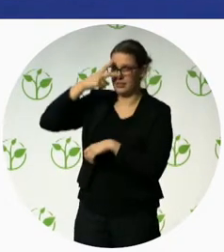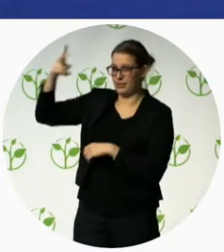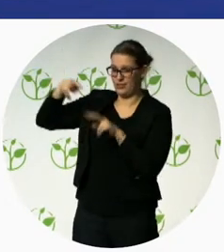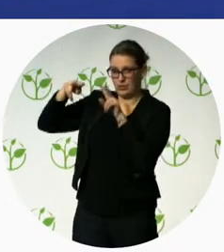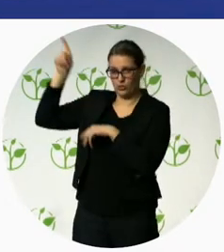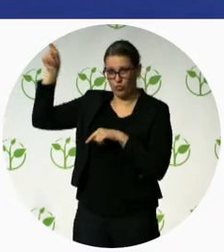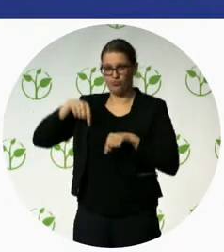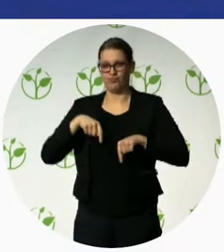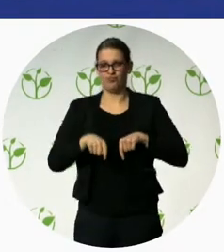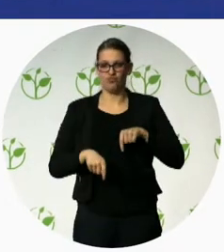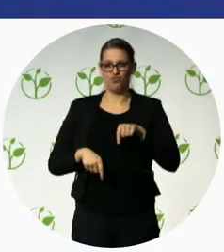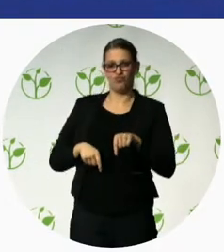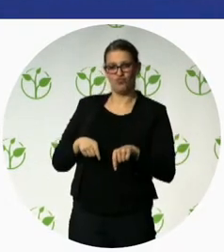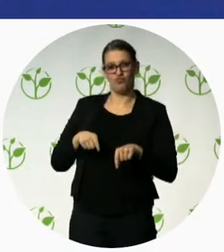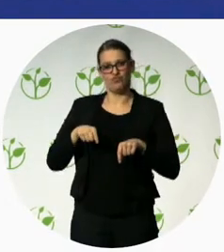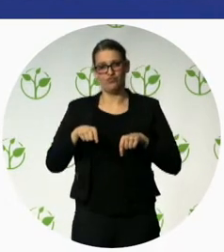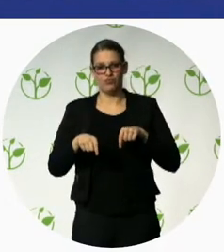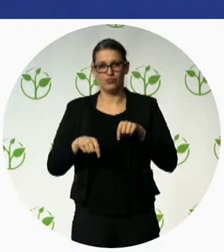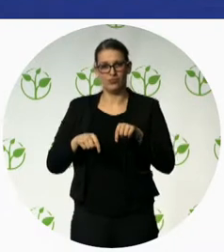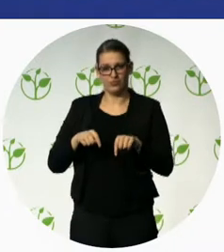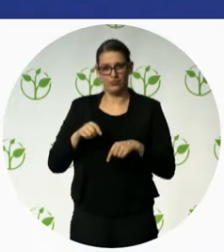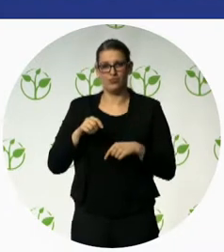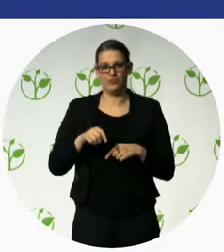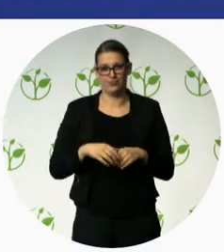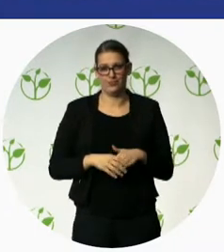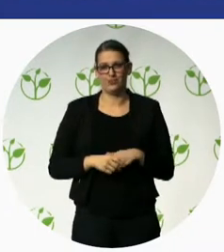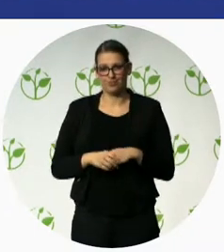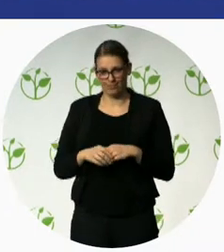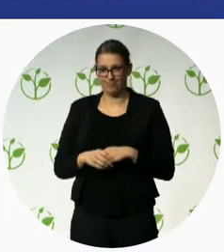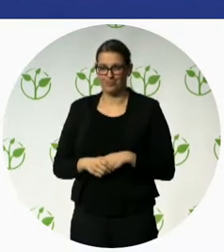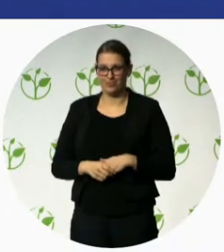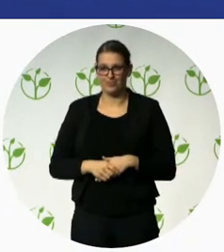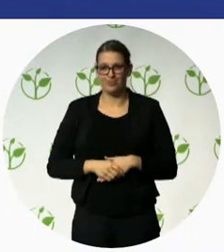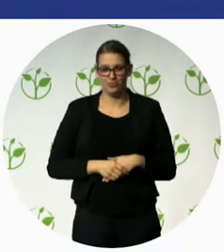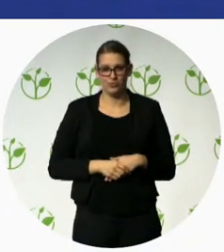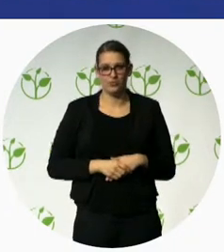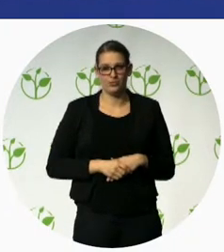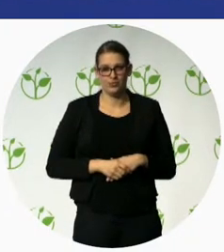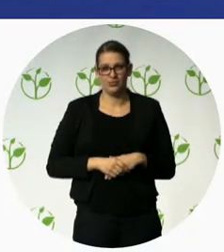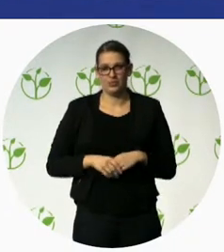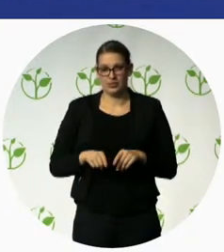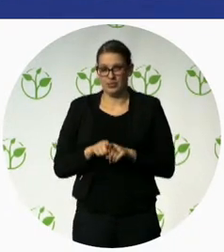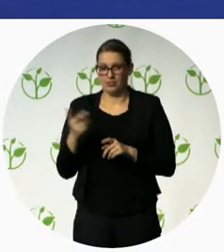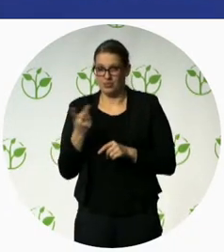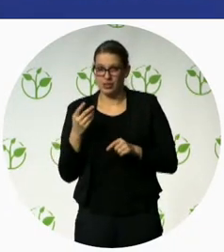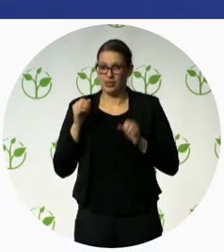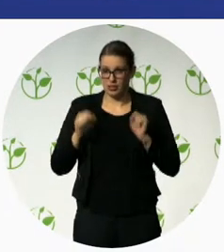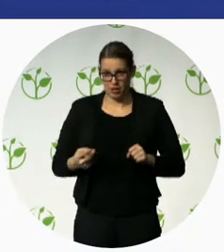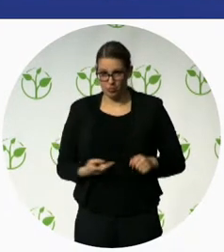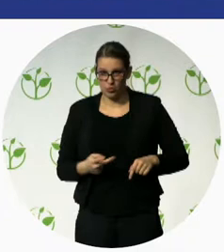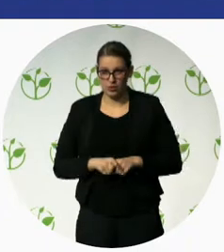that he's walking with a bent knee he's bending it just like he's bending the other knee the Jaipur knee